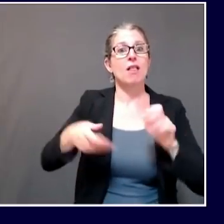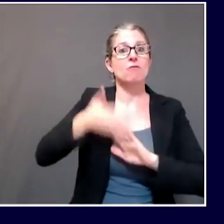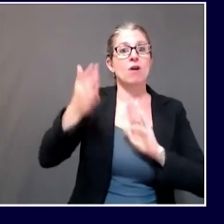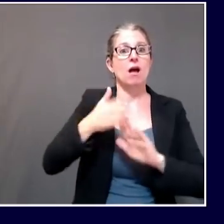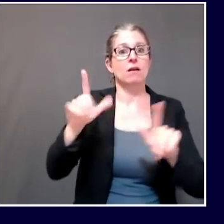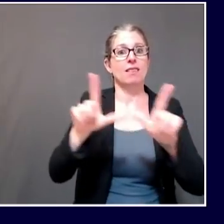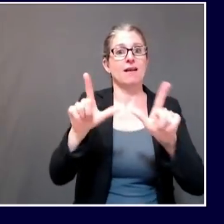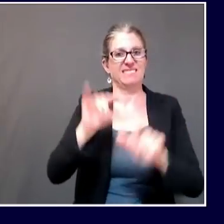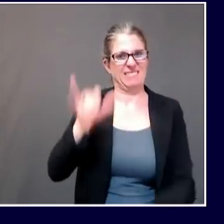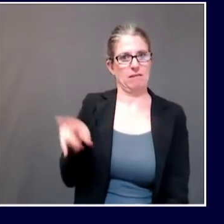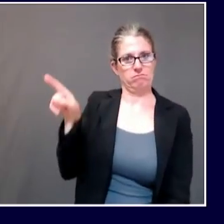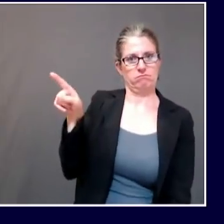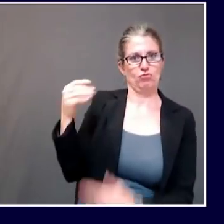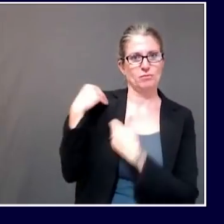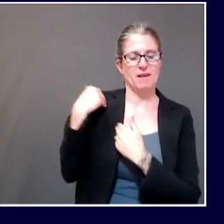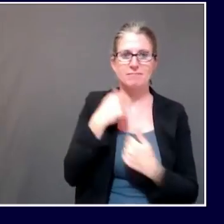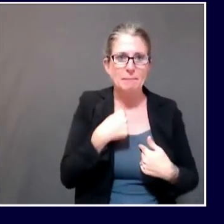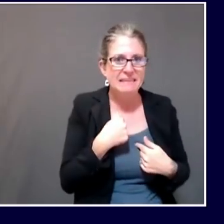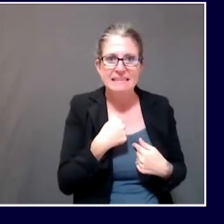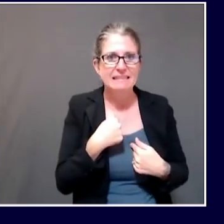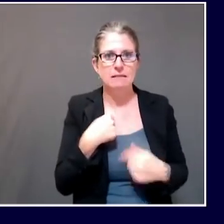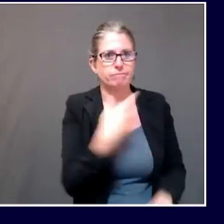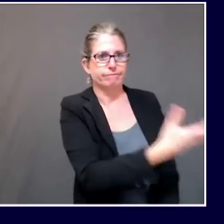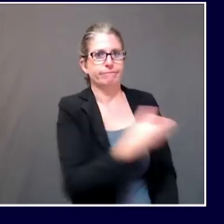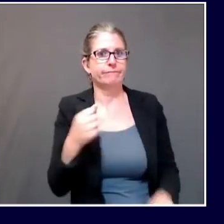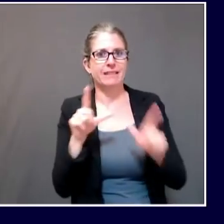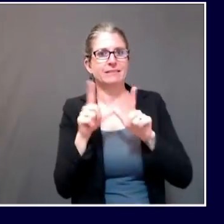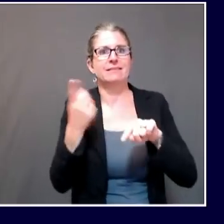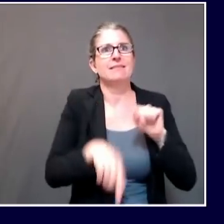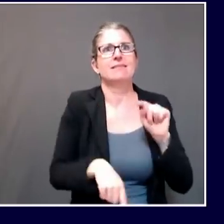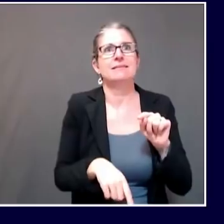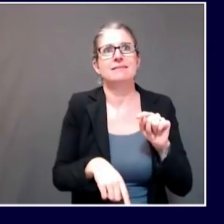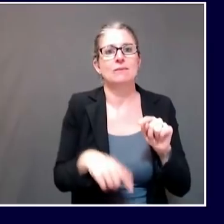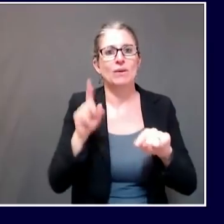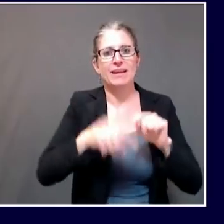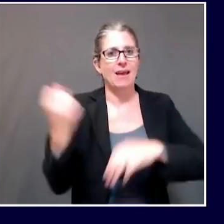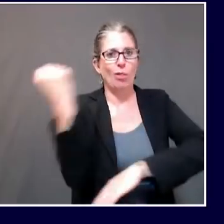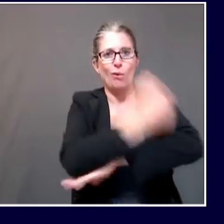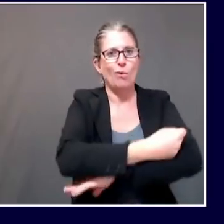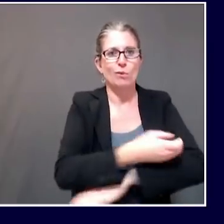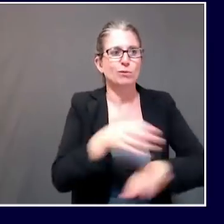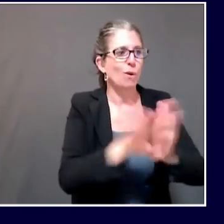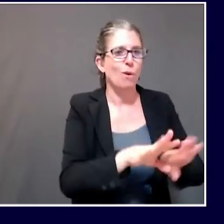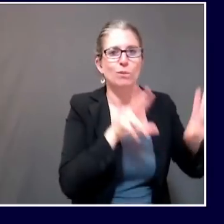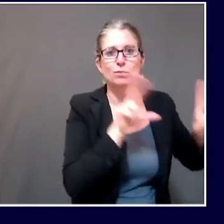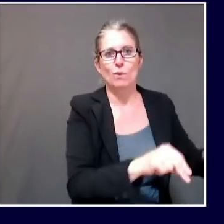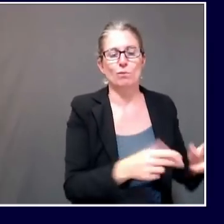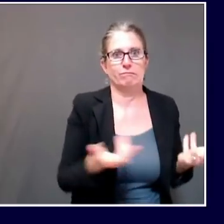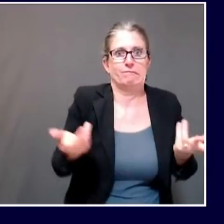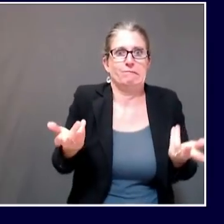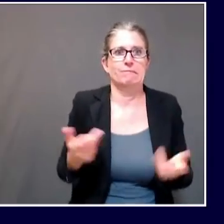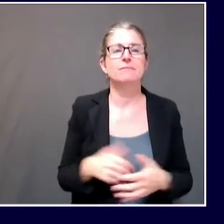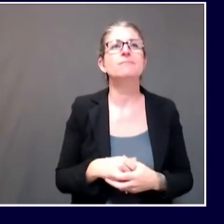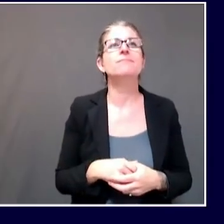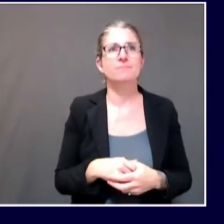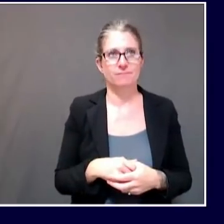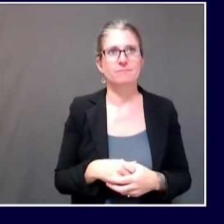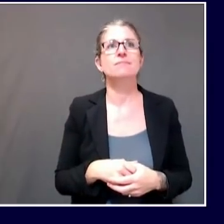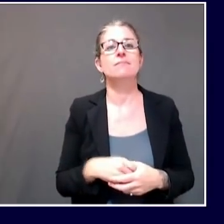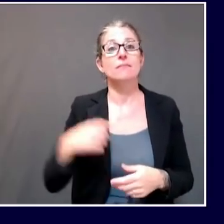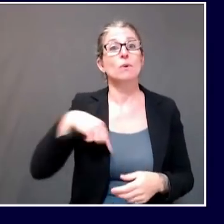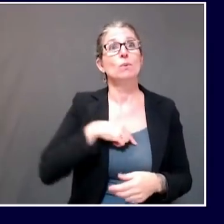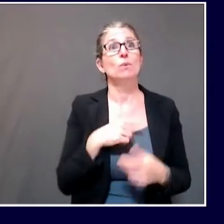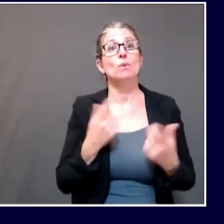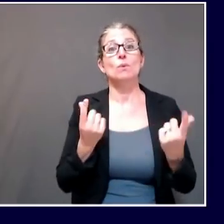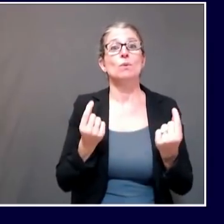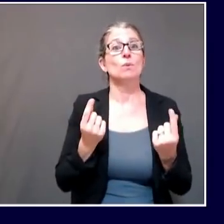I was getting at was that we just don't license churches. And so what we have been doing with respect to churches is working with them in the same way that